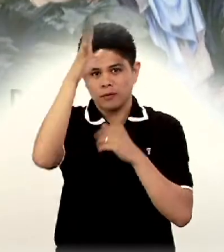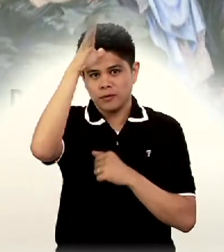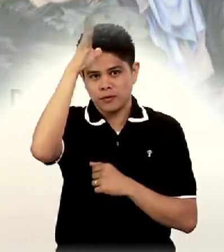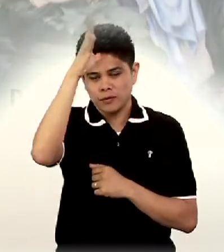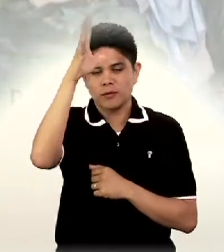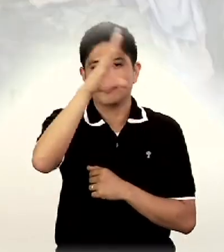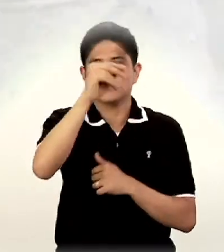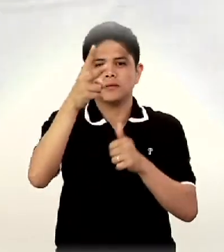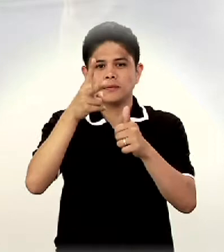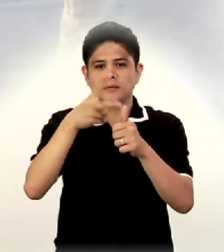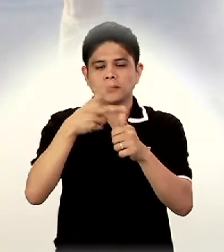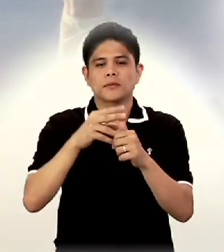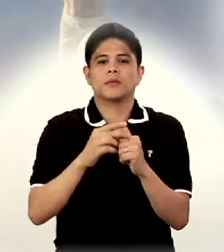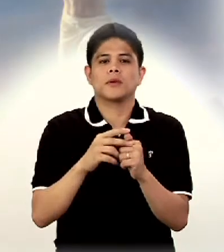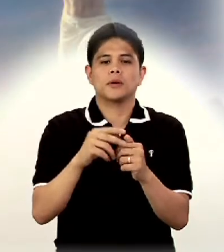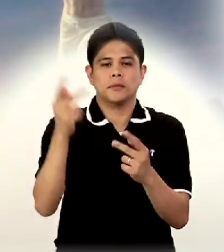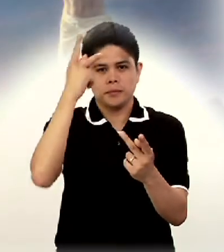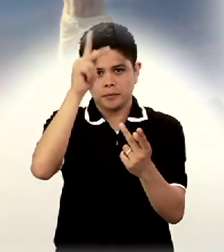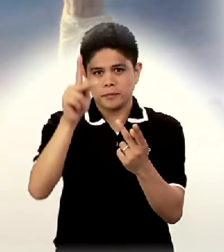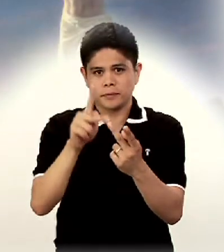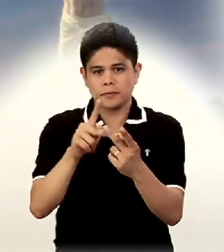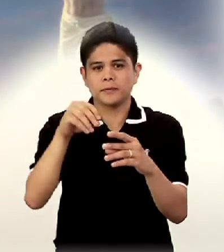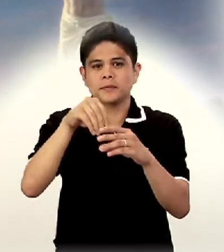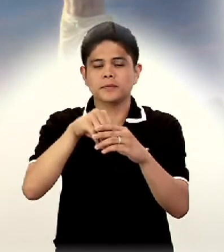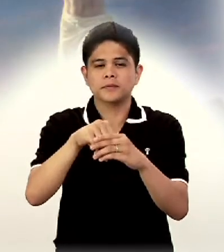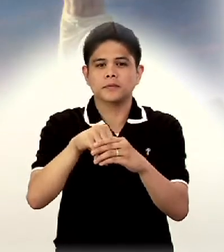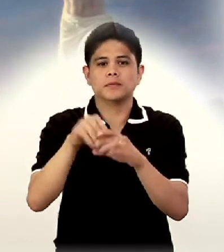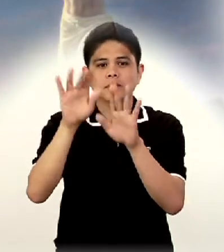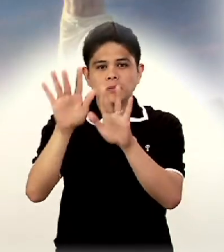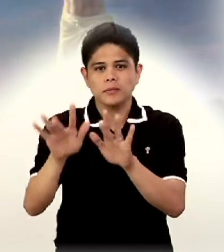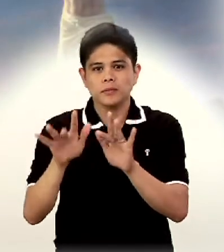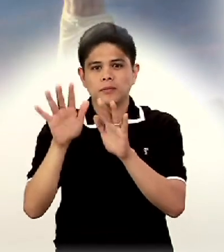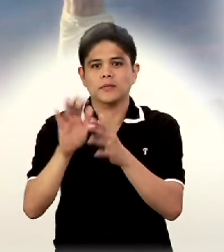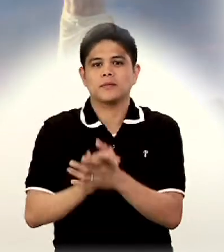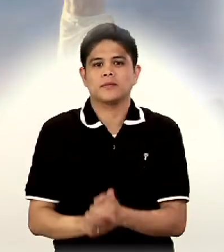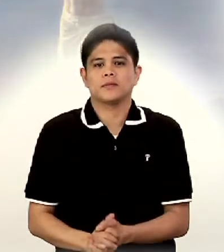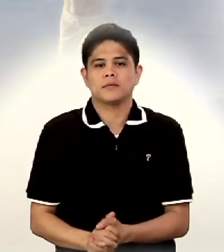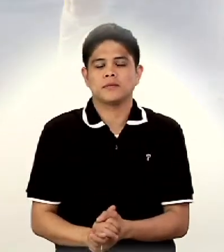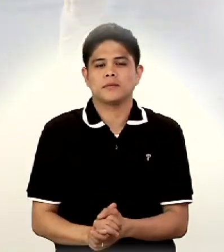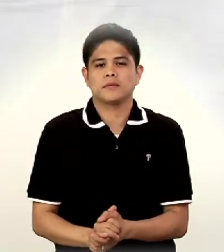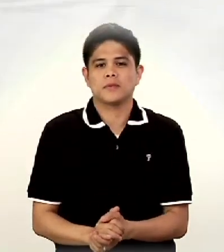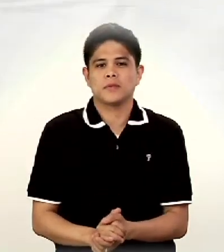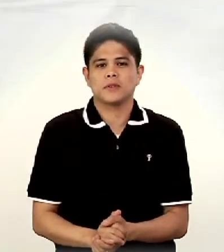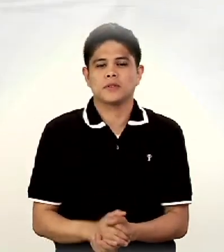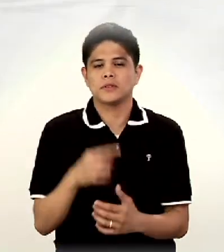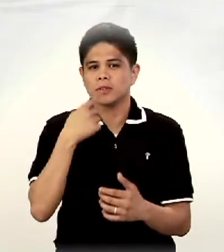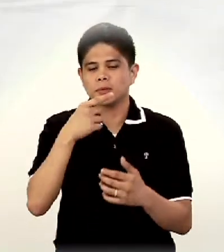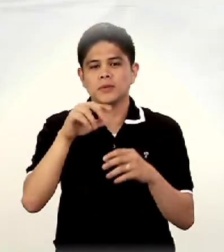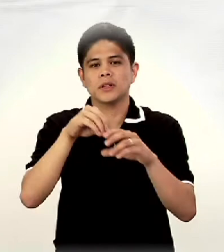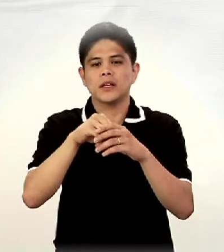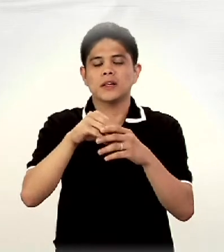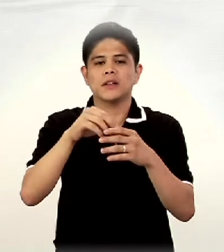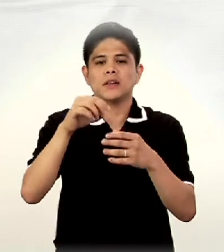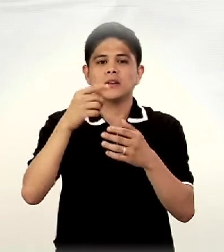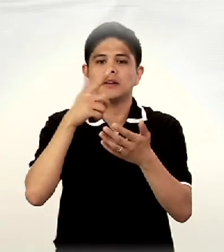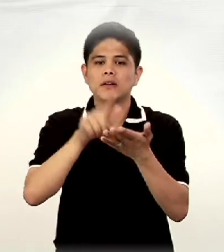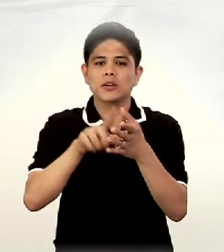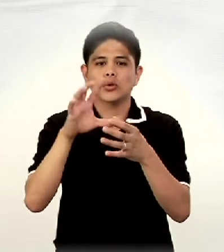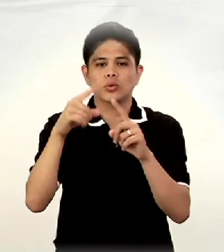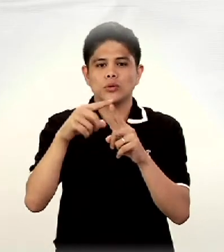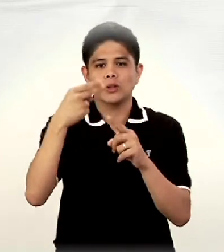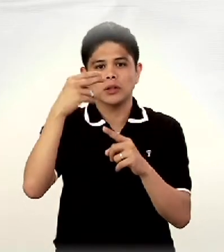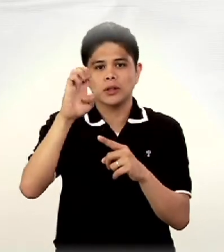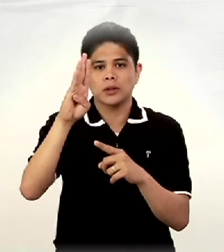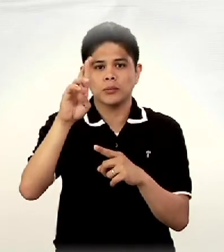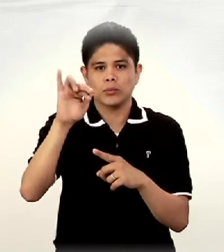And secondly, perfected in compassion. According to the letter to the Hebrews, Jesus